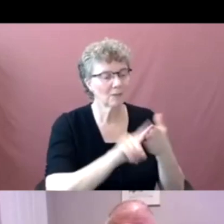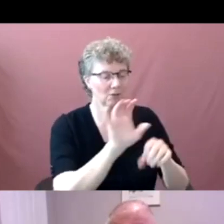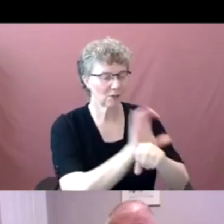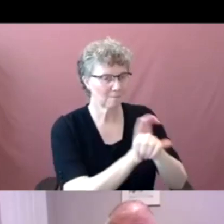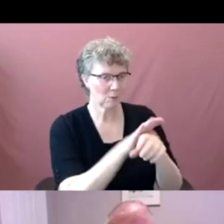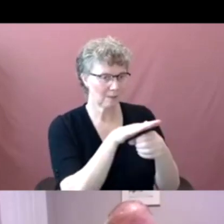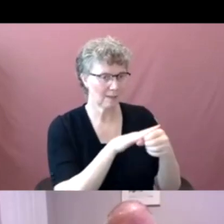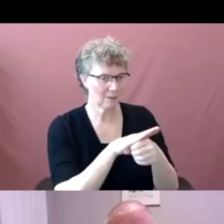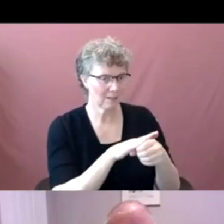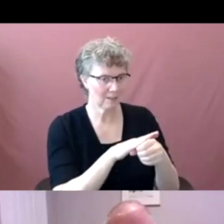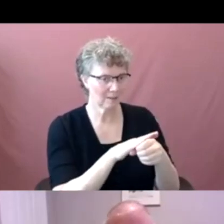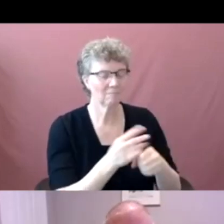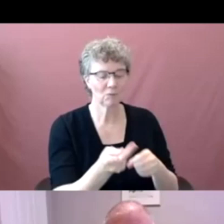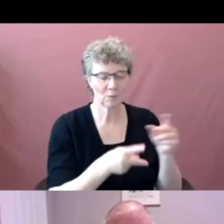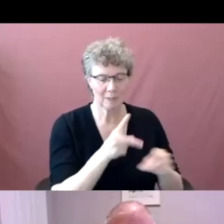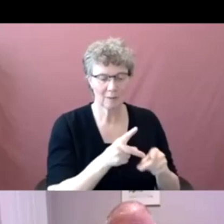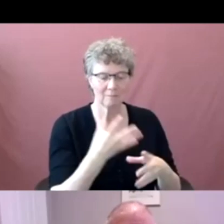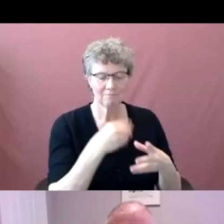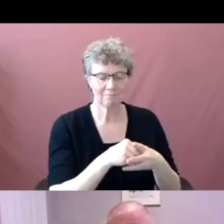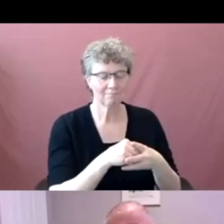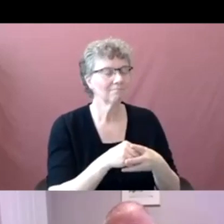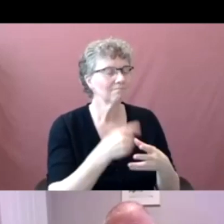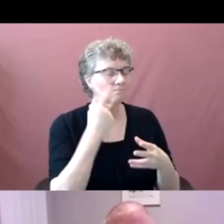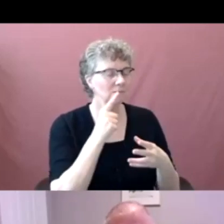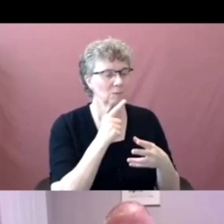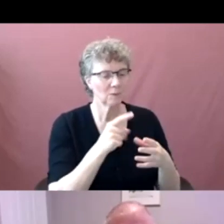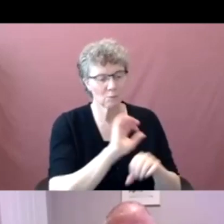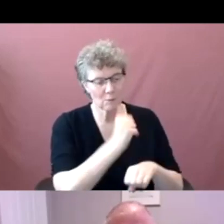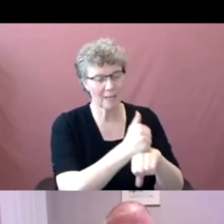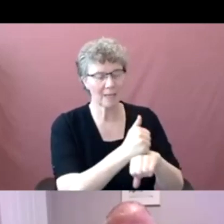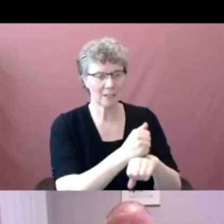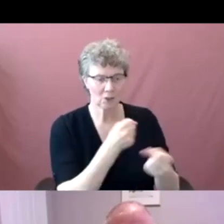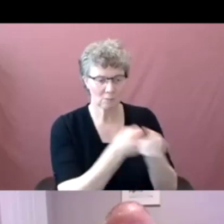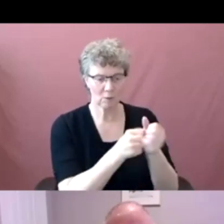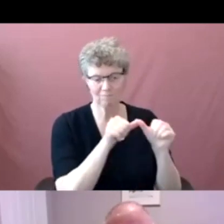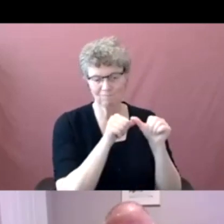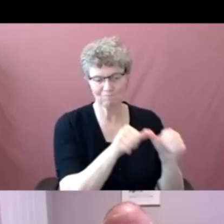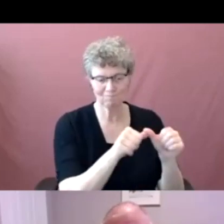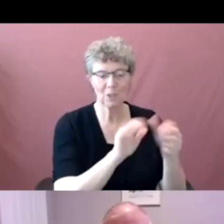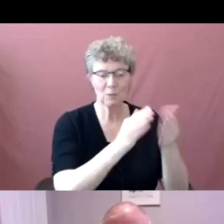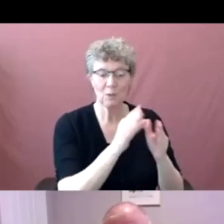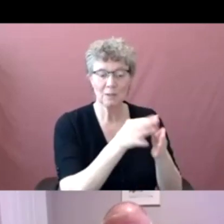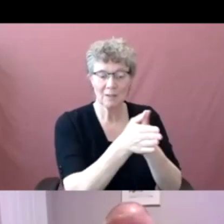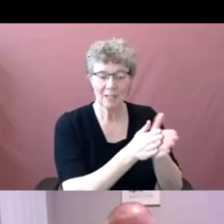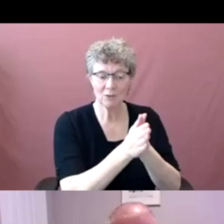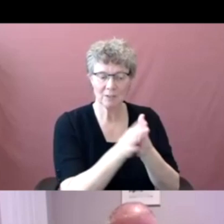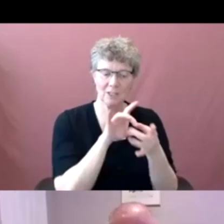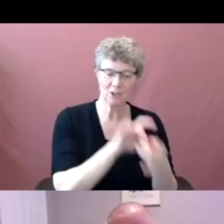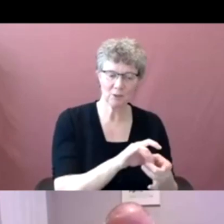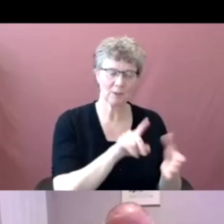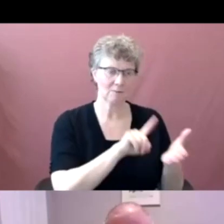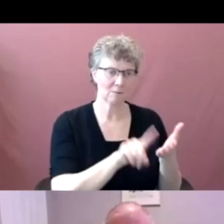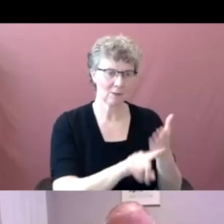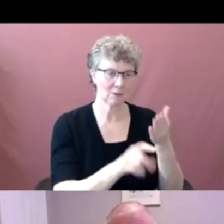creating, supporting, sustaining communities of interest in research support. And I can talk more about